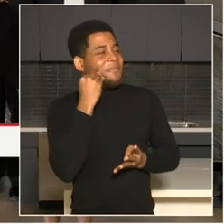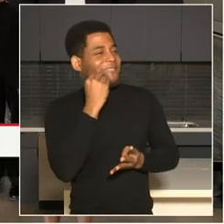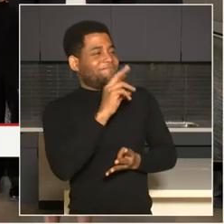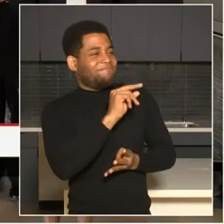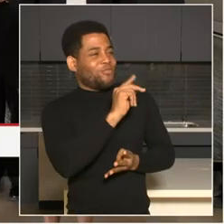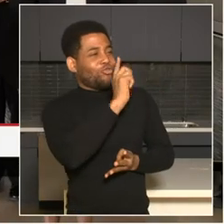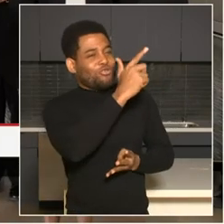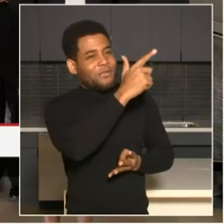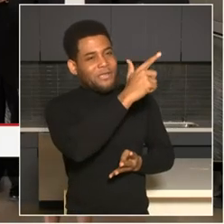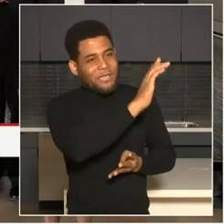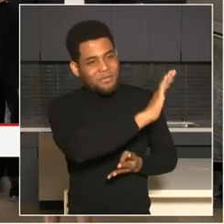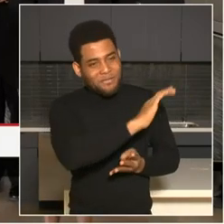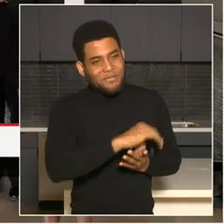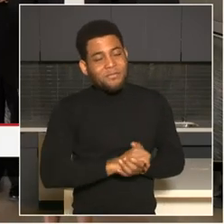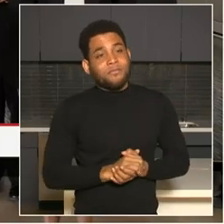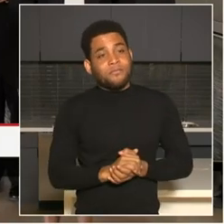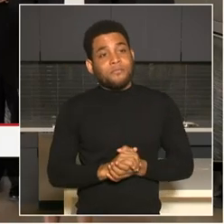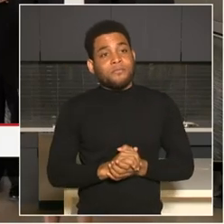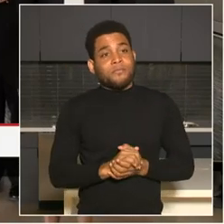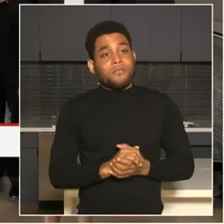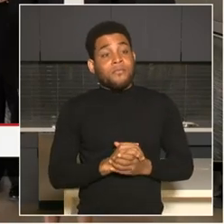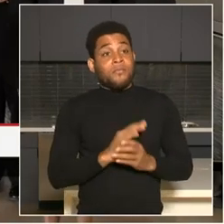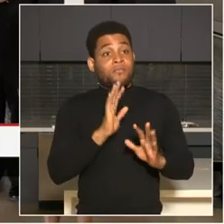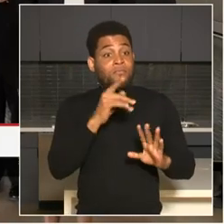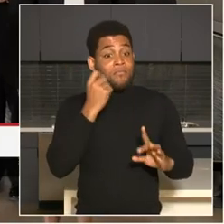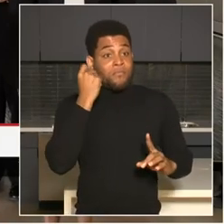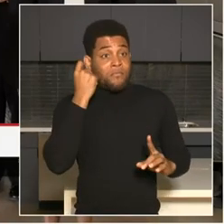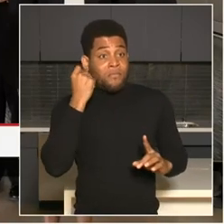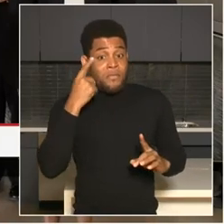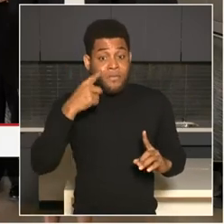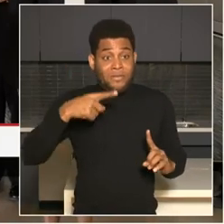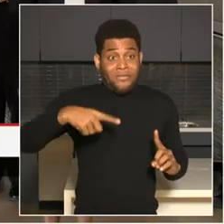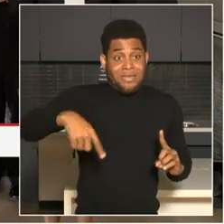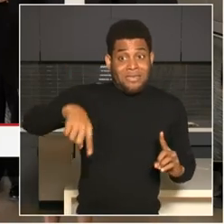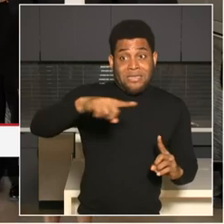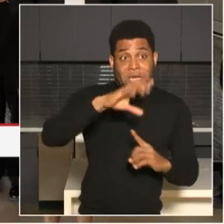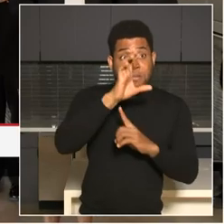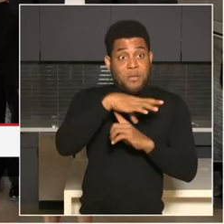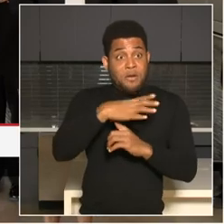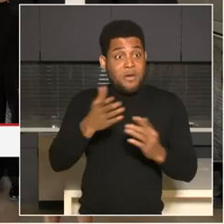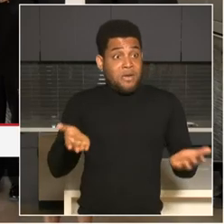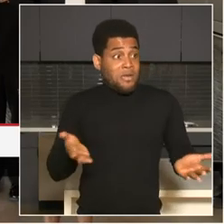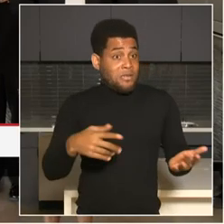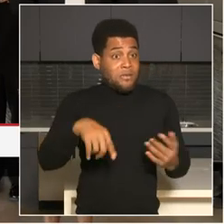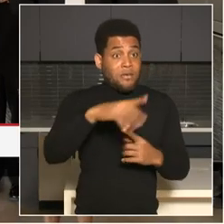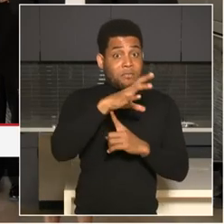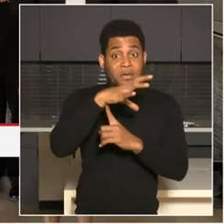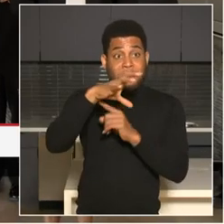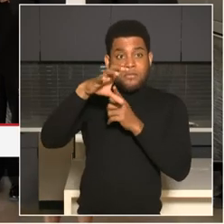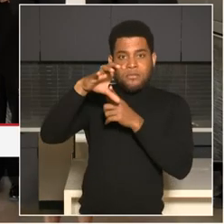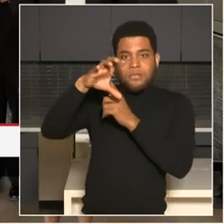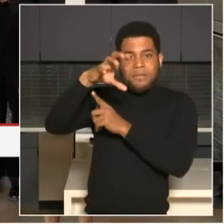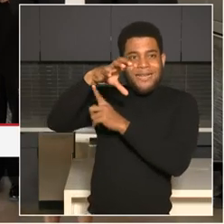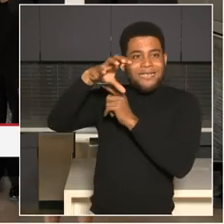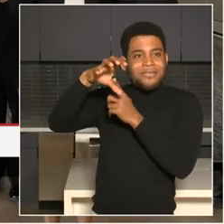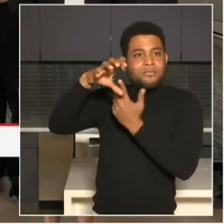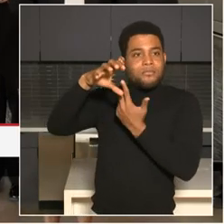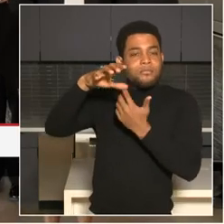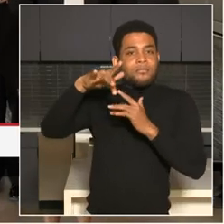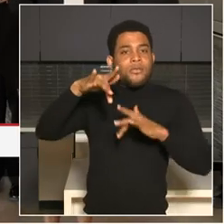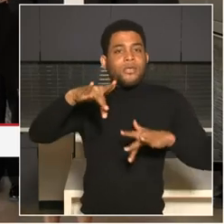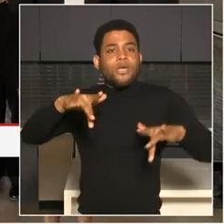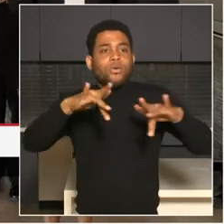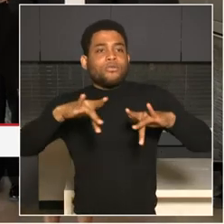in, they're cameras. And the, what we're talking about is how to best coordinate, uh, those cameras